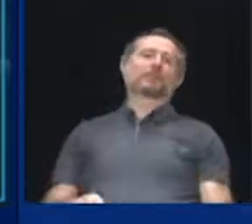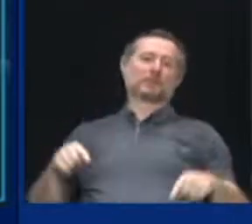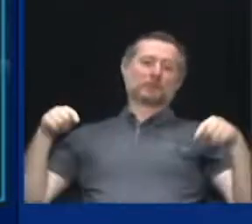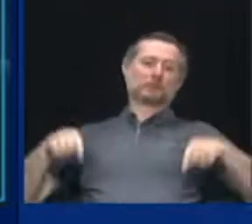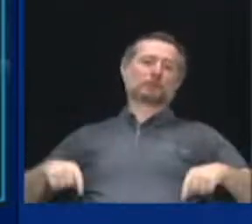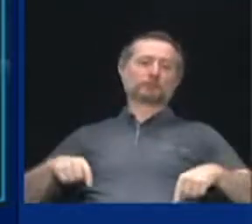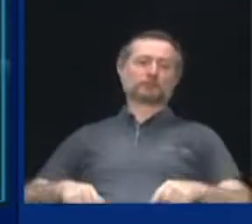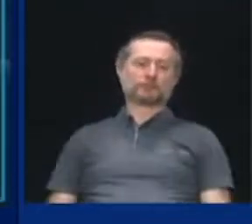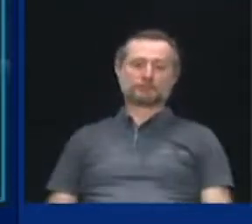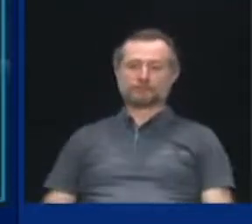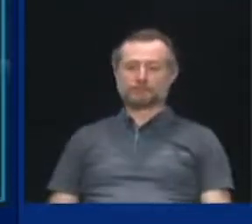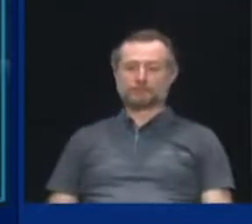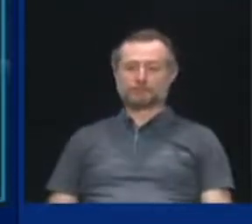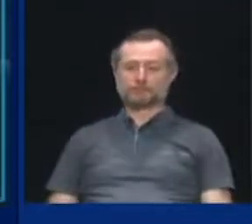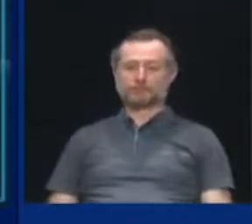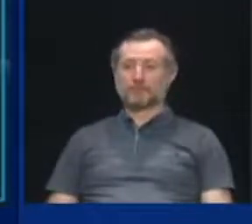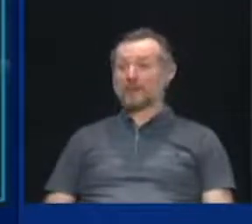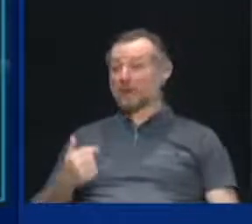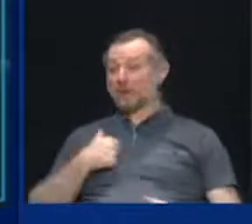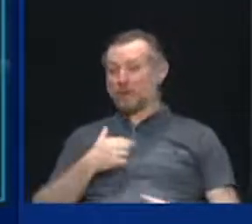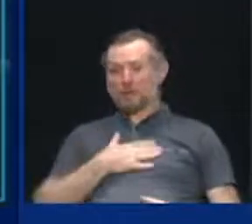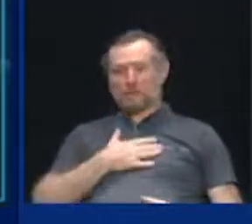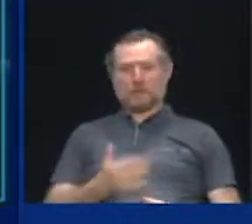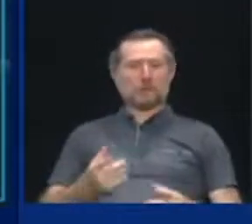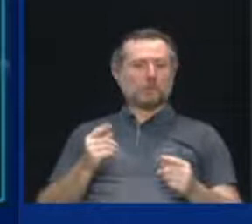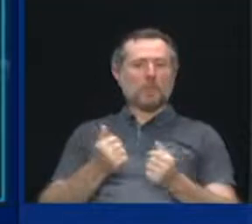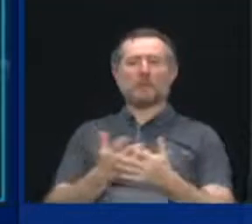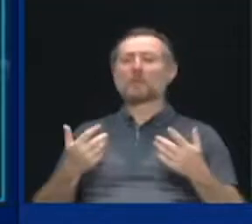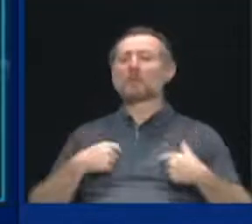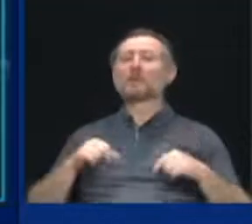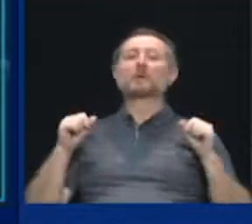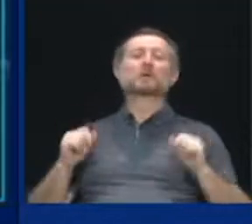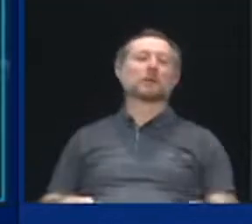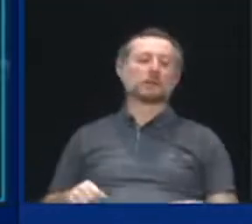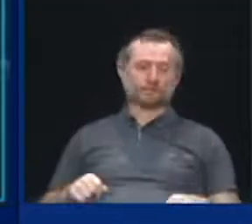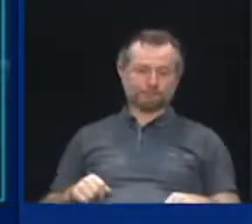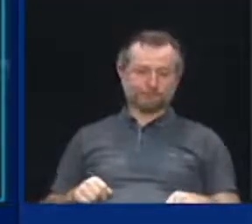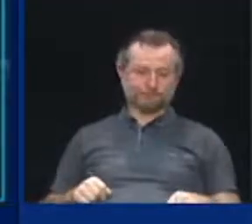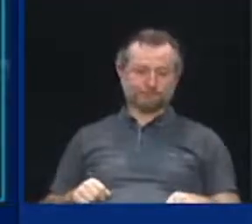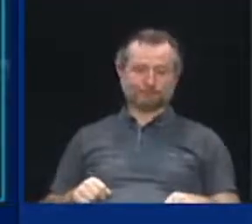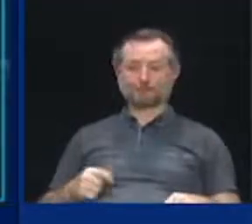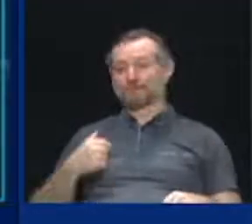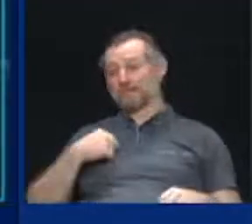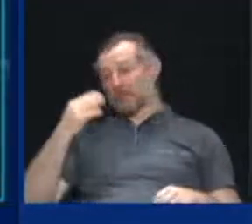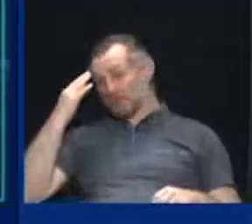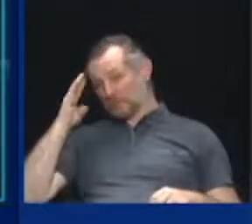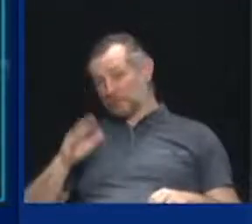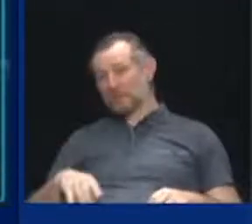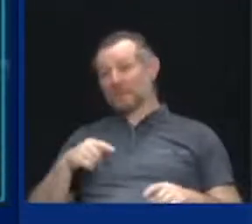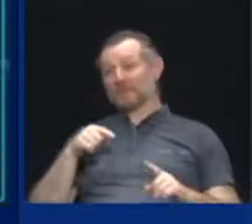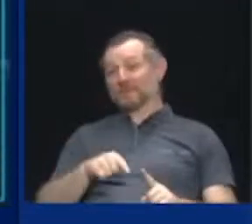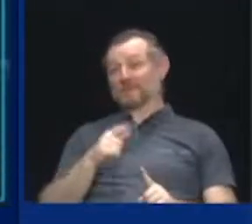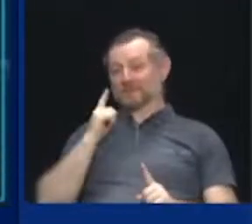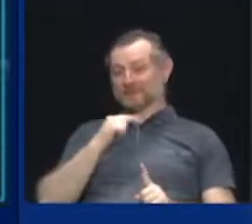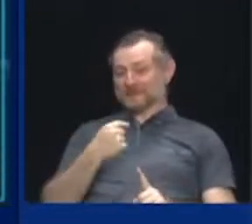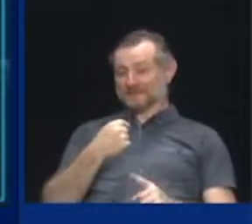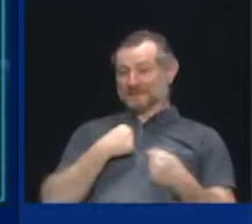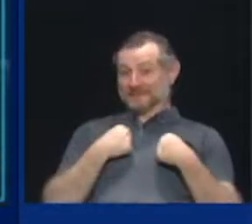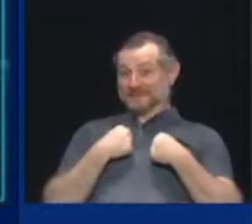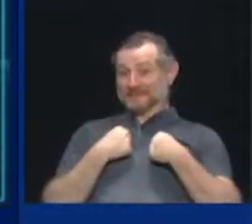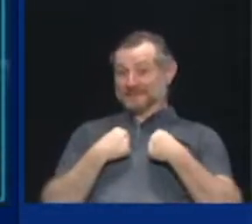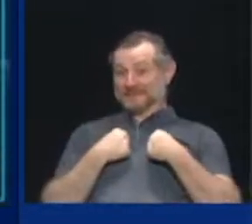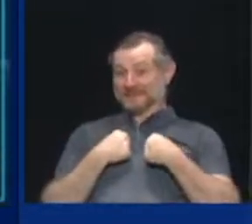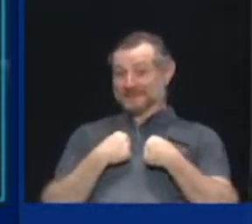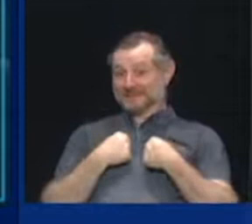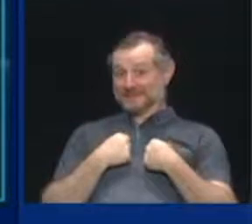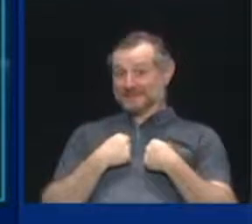I'll do everything I can. But you know what I basically it comes down to for me? What it comes down